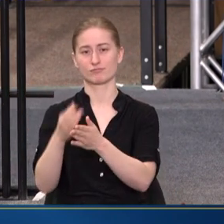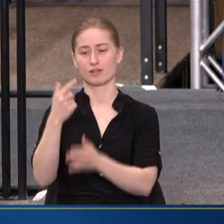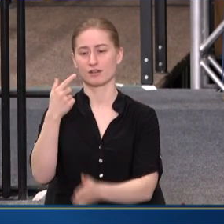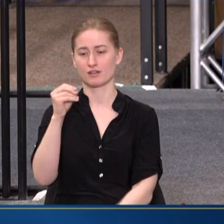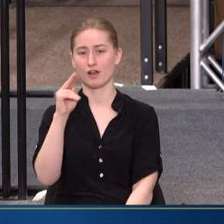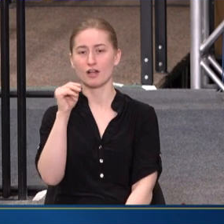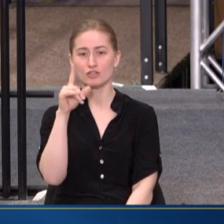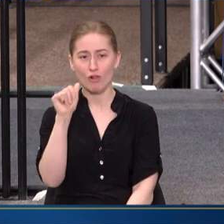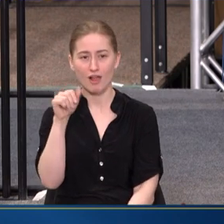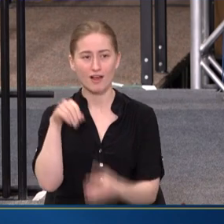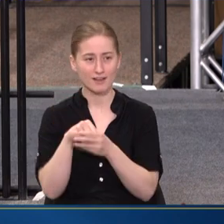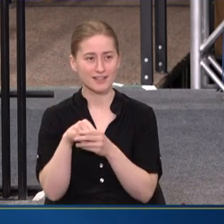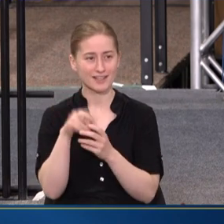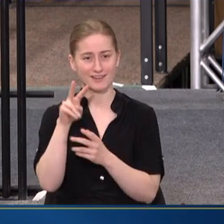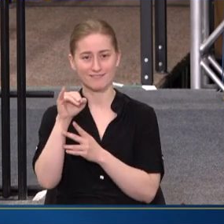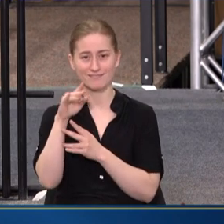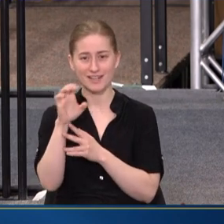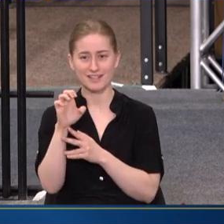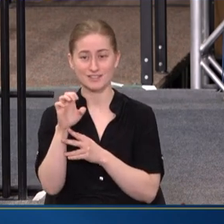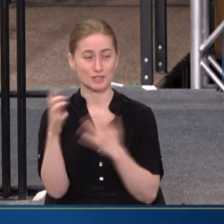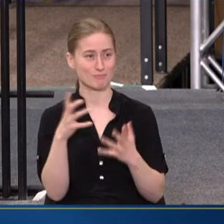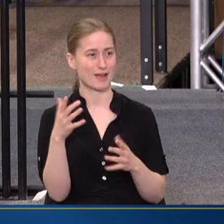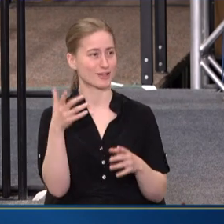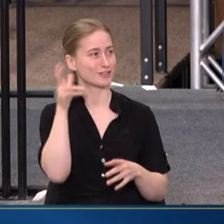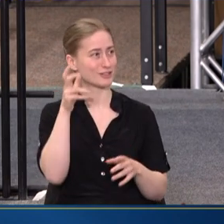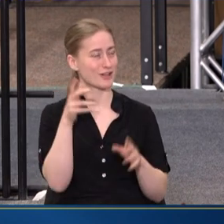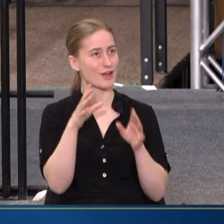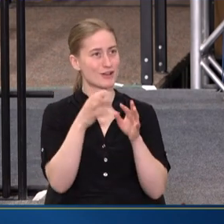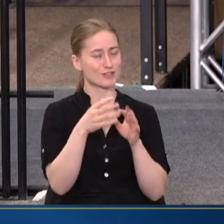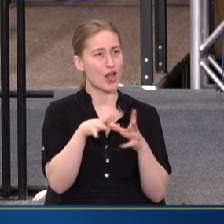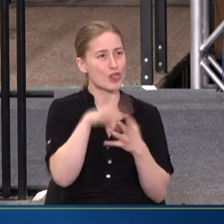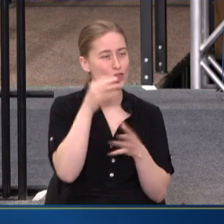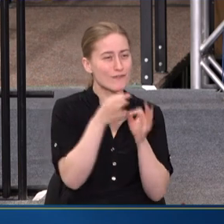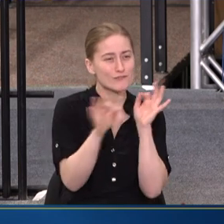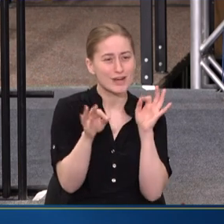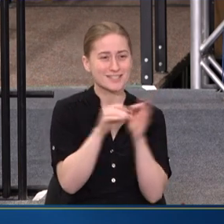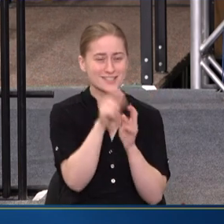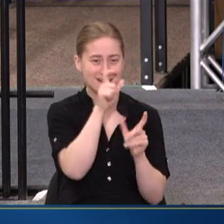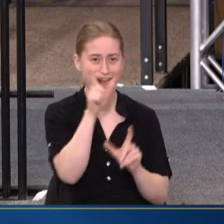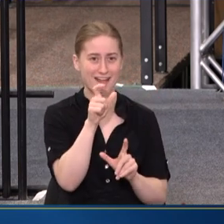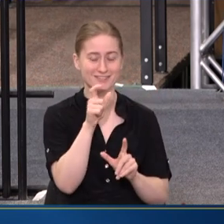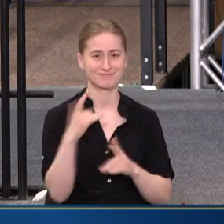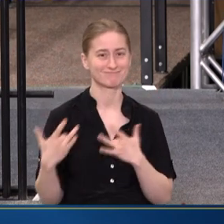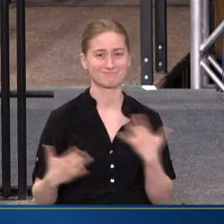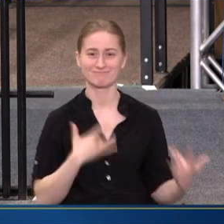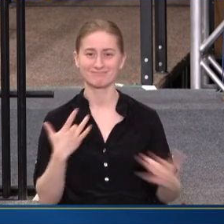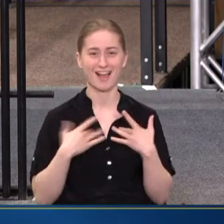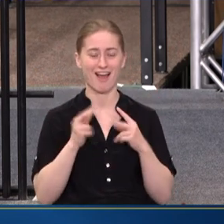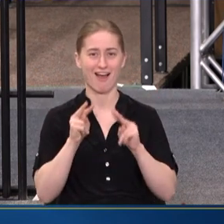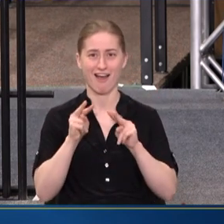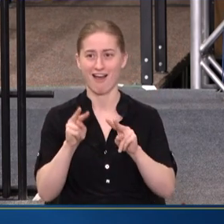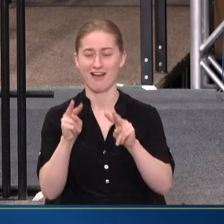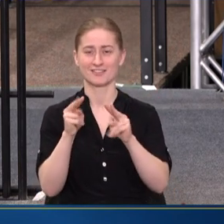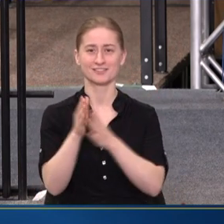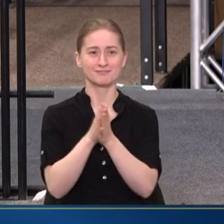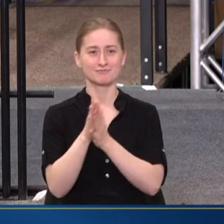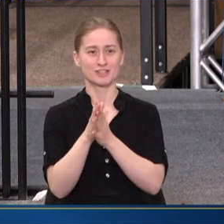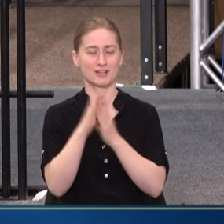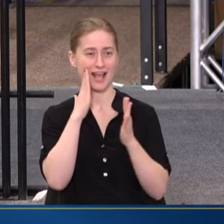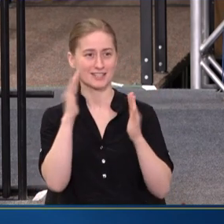PHRASES IN ITALIAN. IT'S ALL VERY EXCITING. AFTER MONTHS OF EAGER